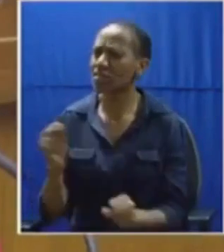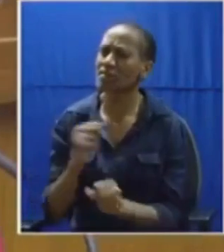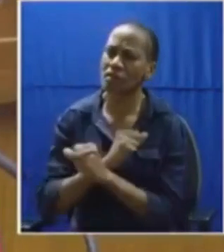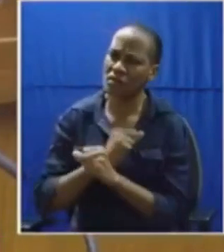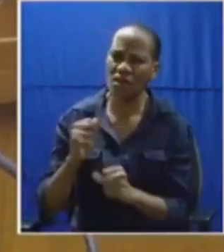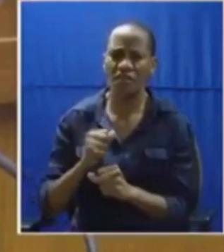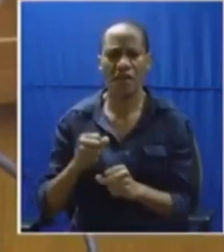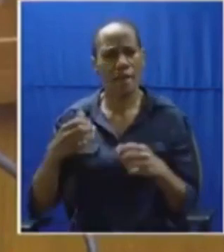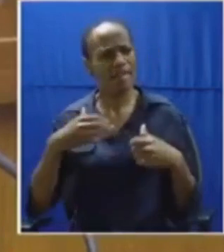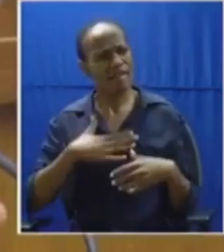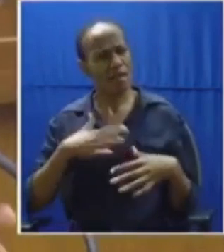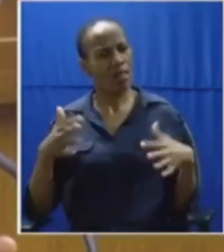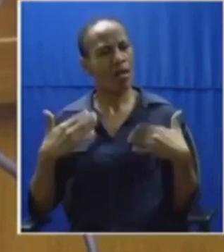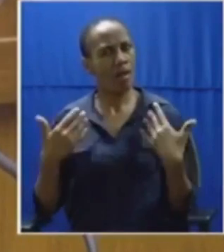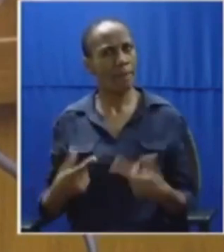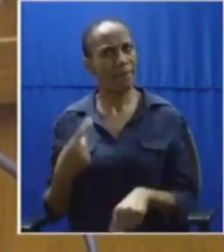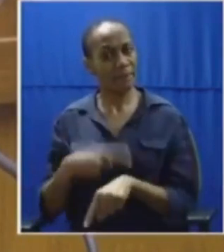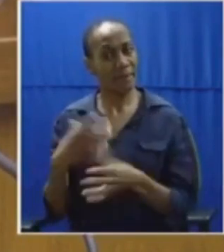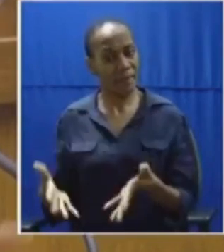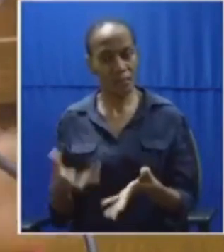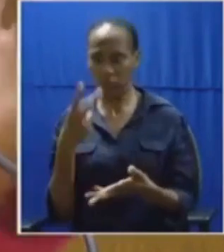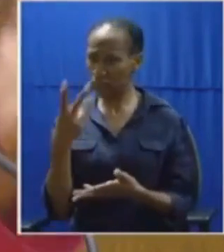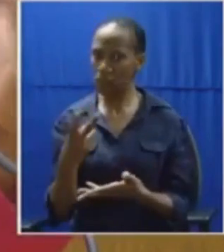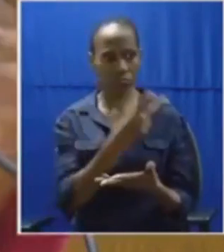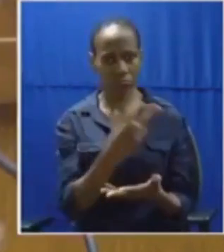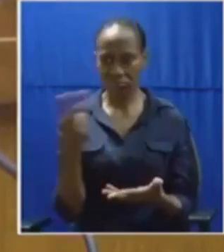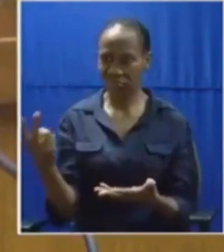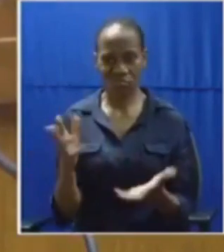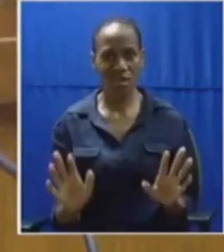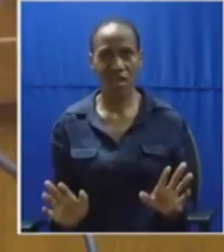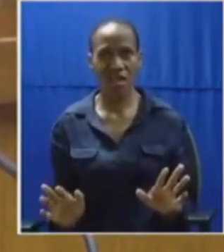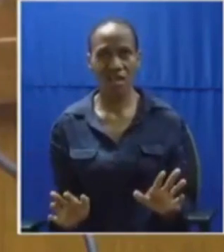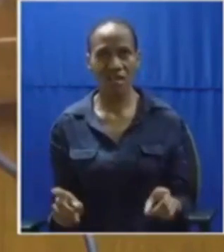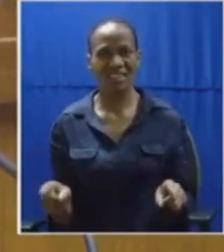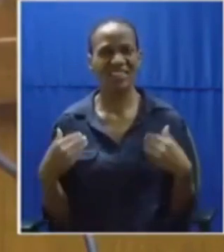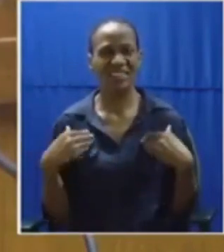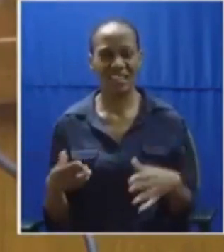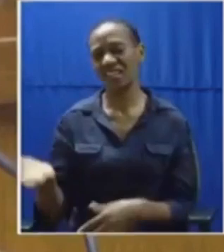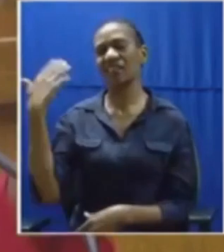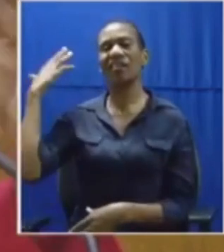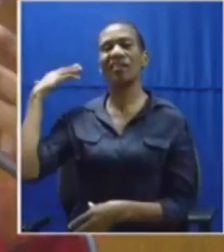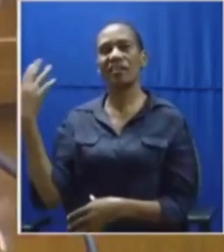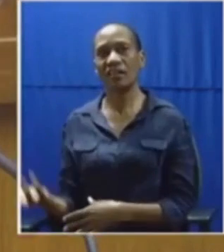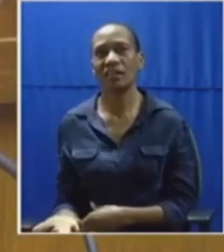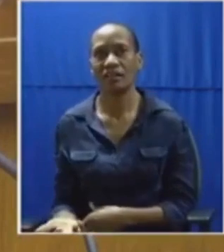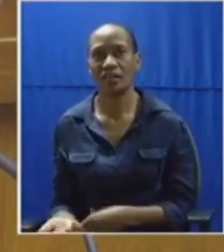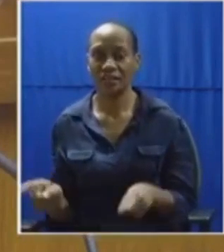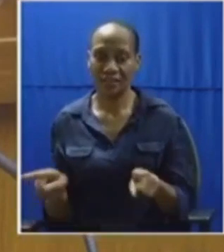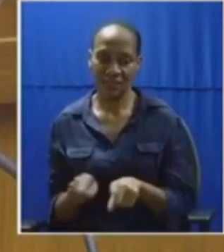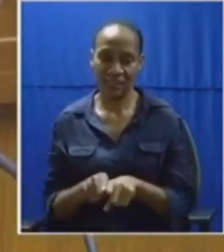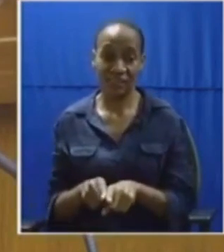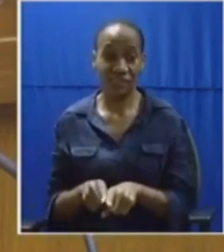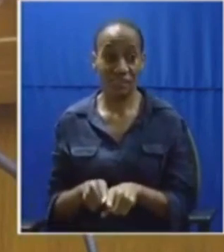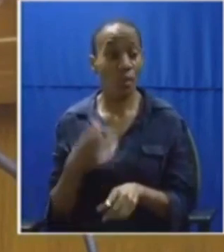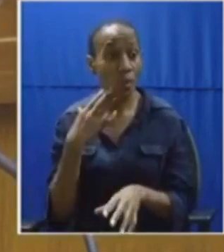Honourable Members. type of conduct it comes from the previous arrangement and the previous arrangements